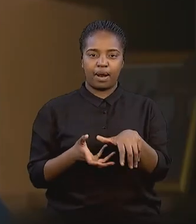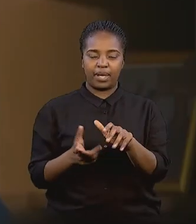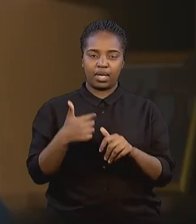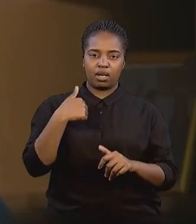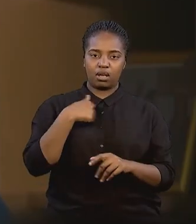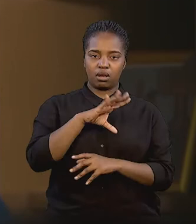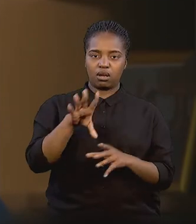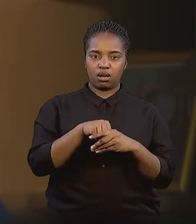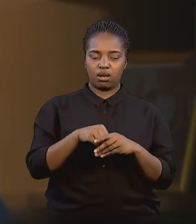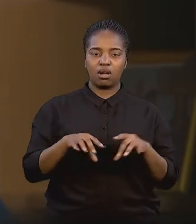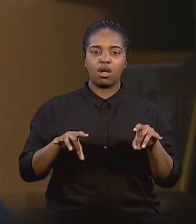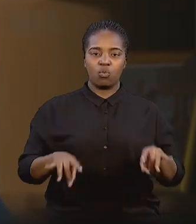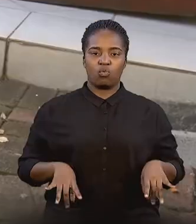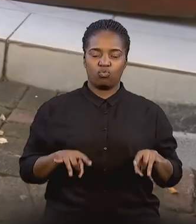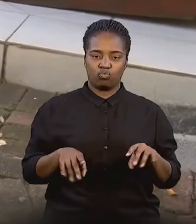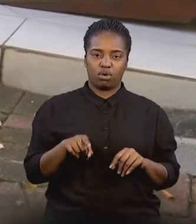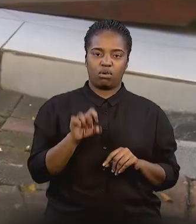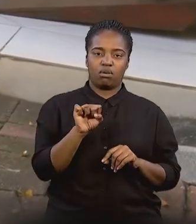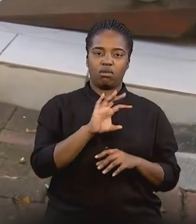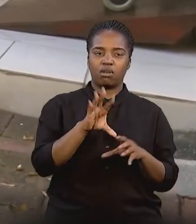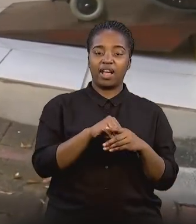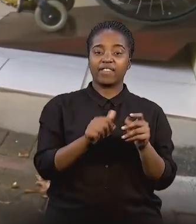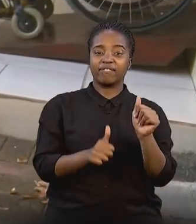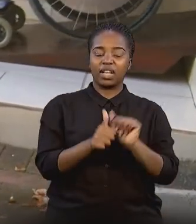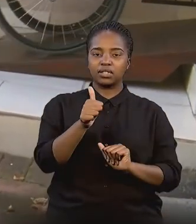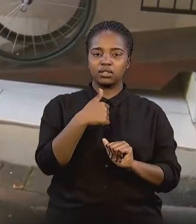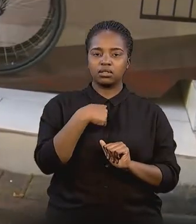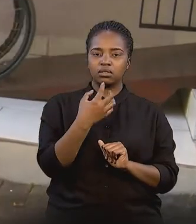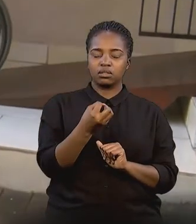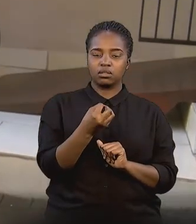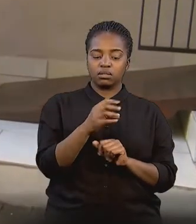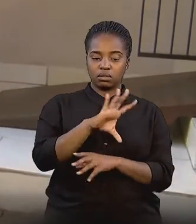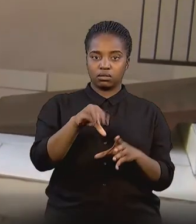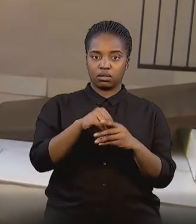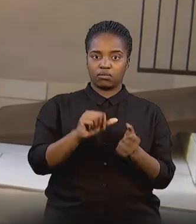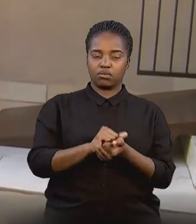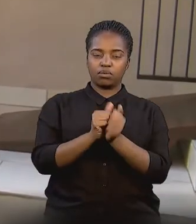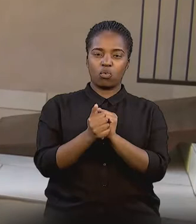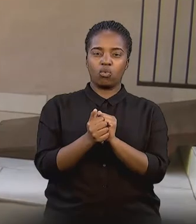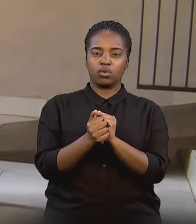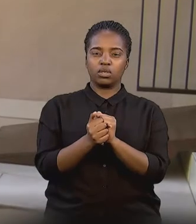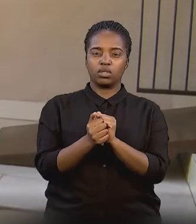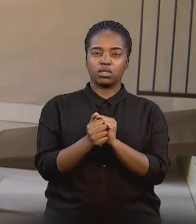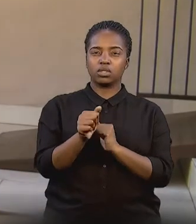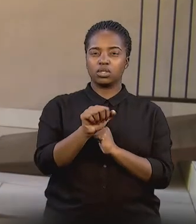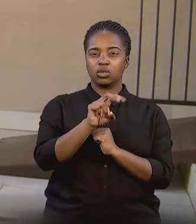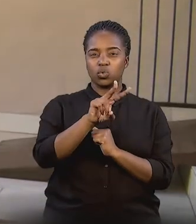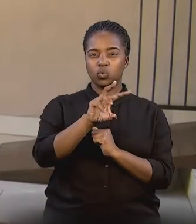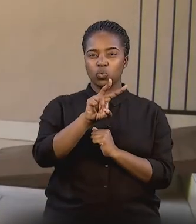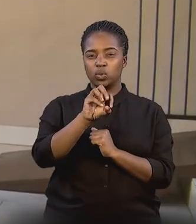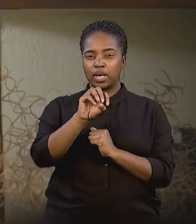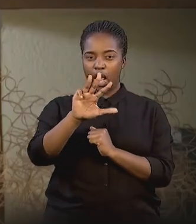for, I play wheelchair rugby for Mandeville. I first got involved in the sports in, like,